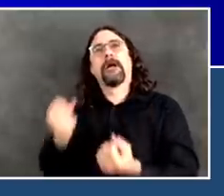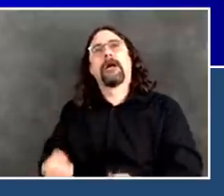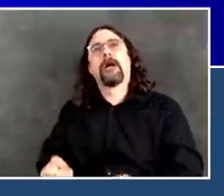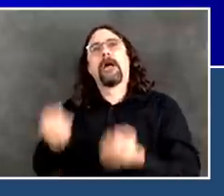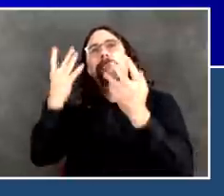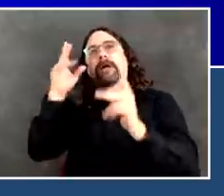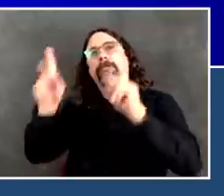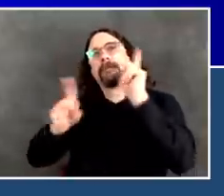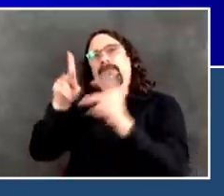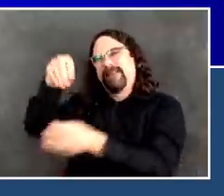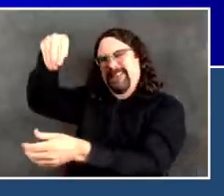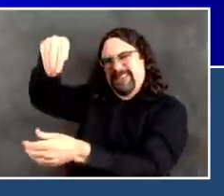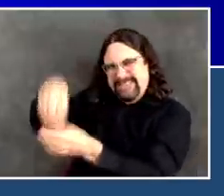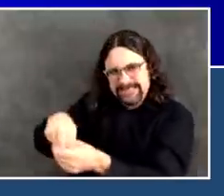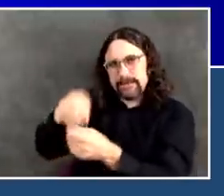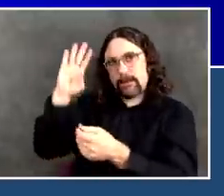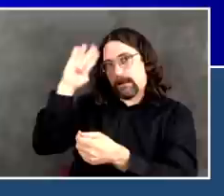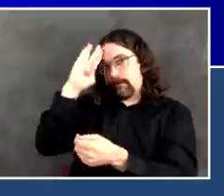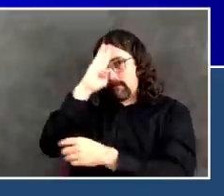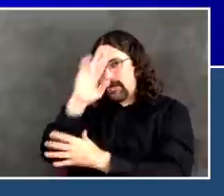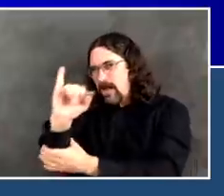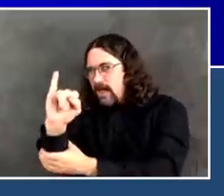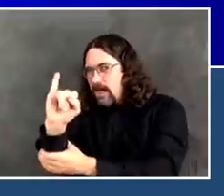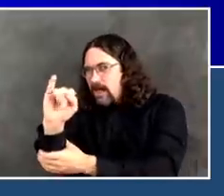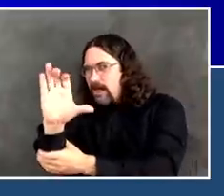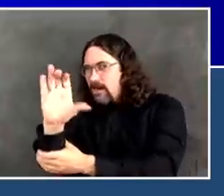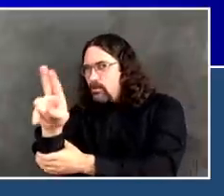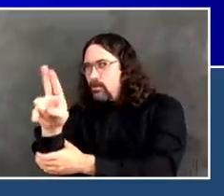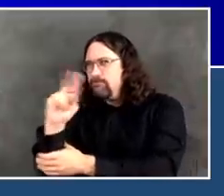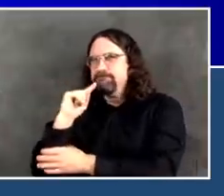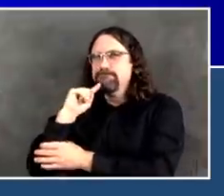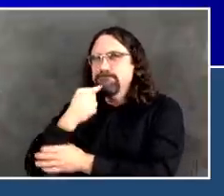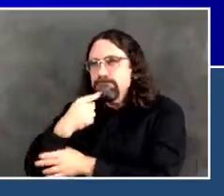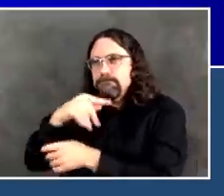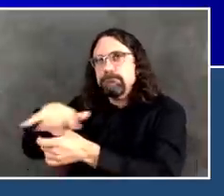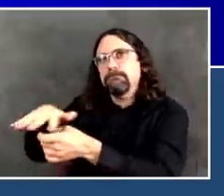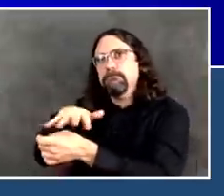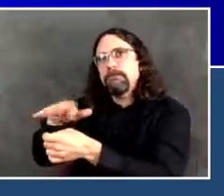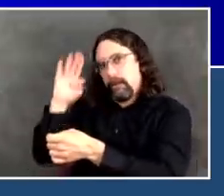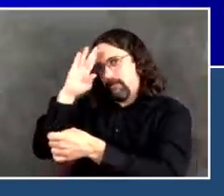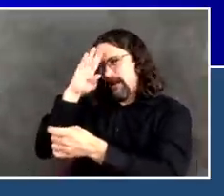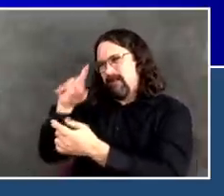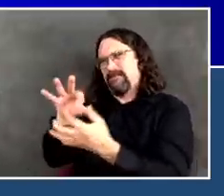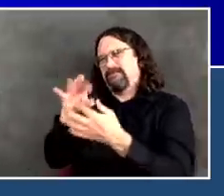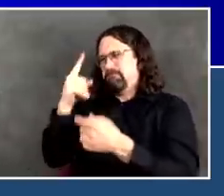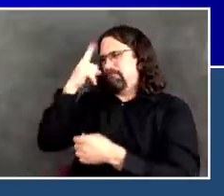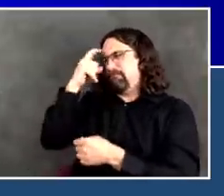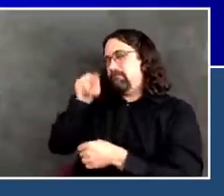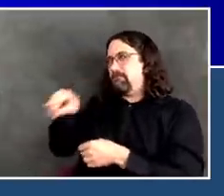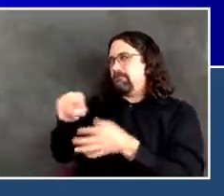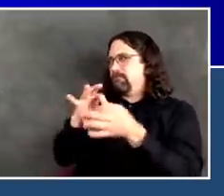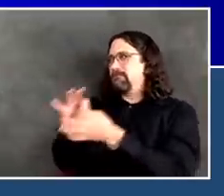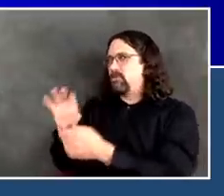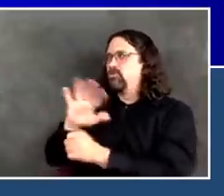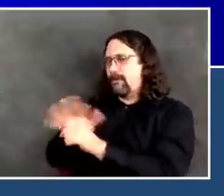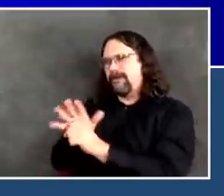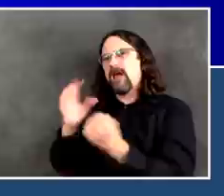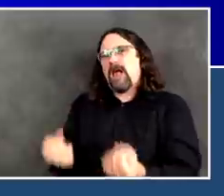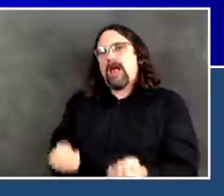shows us how this fight is raging. And for the folks in those ICUs, they are literally fighting for their lives right now.